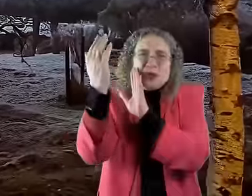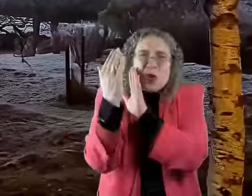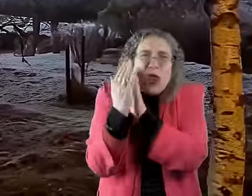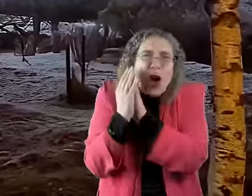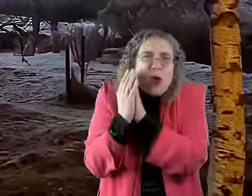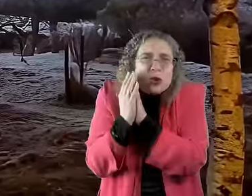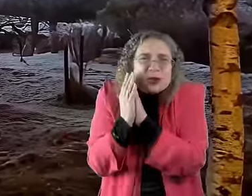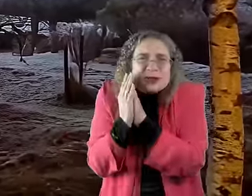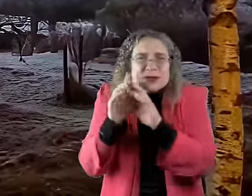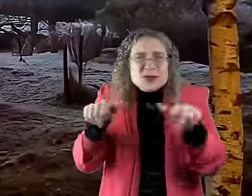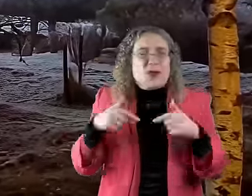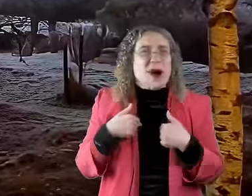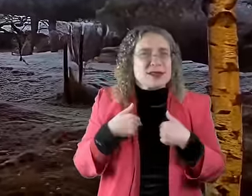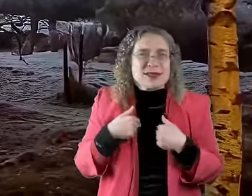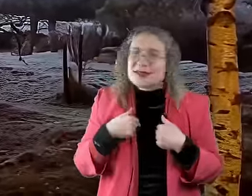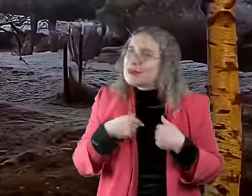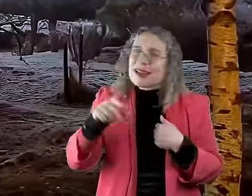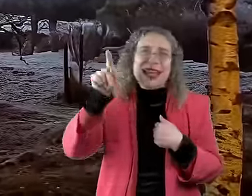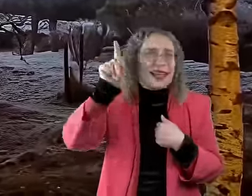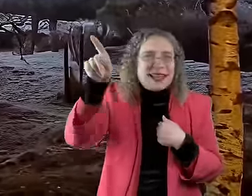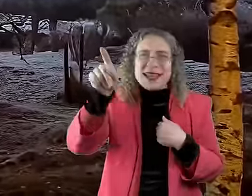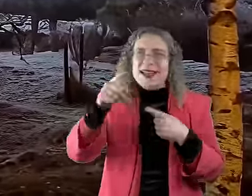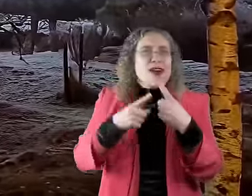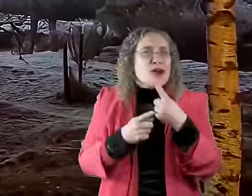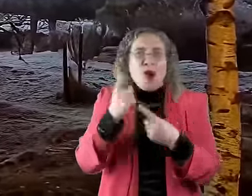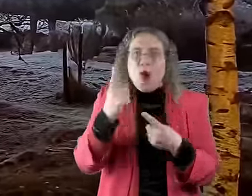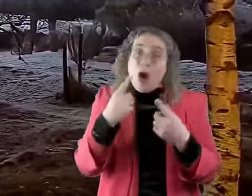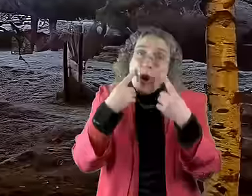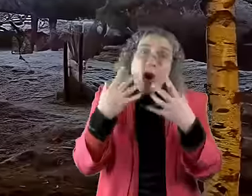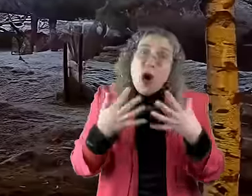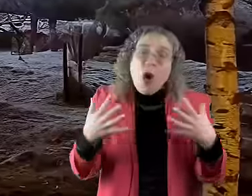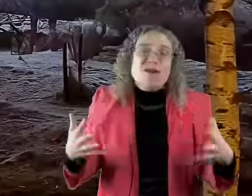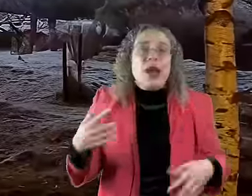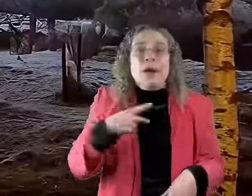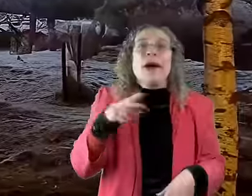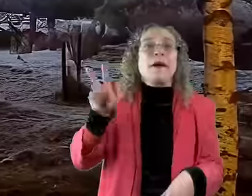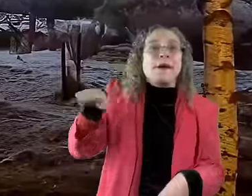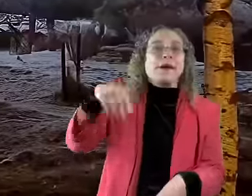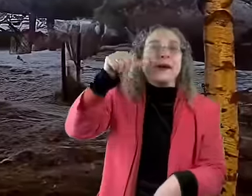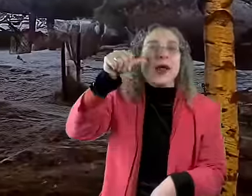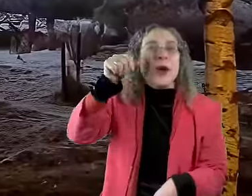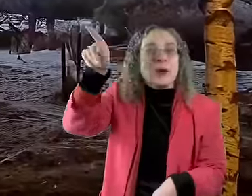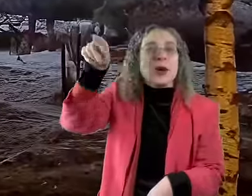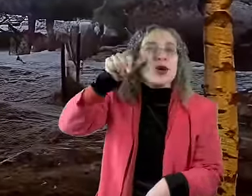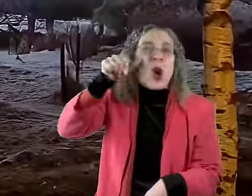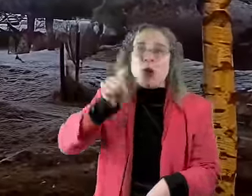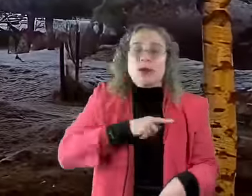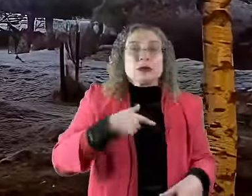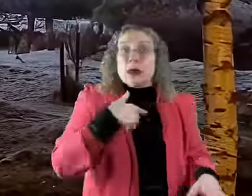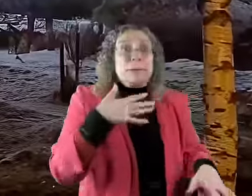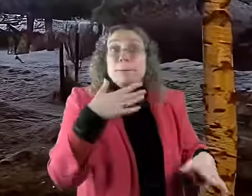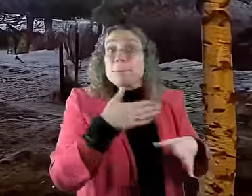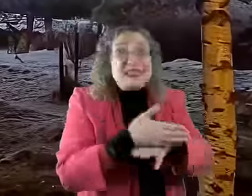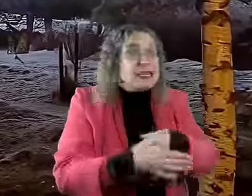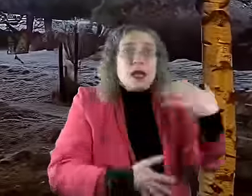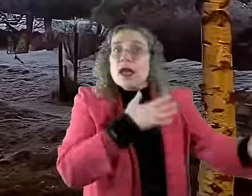God who is so intimately close to us, but a God who so often God